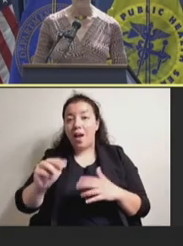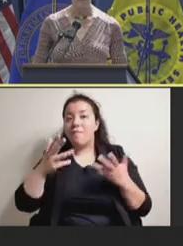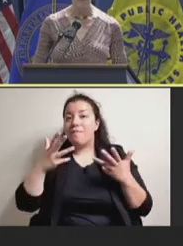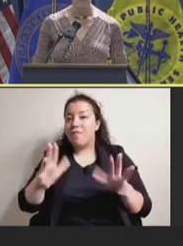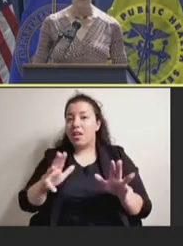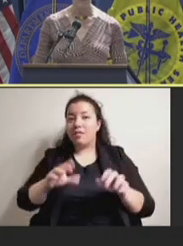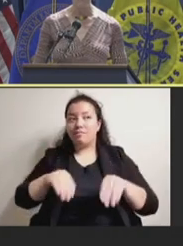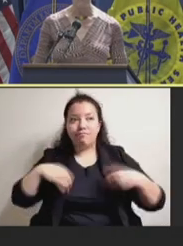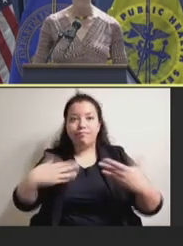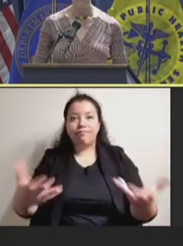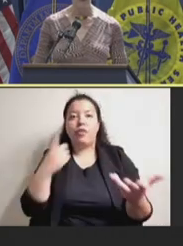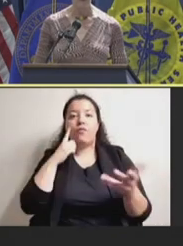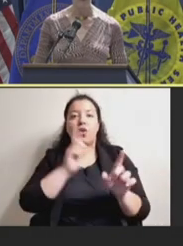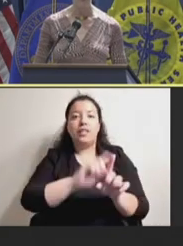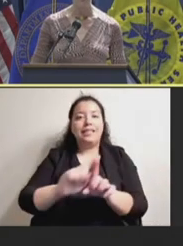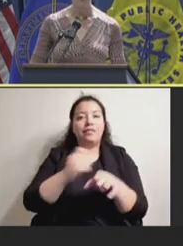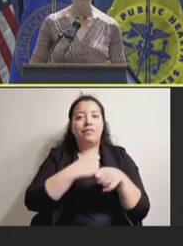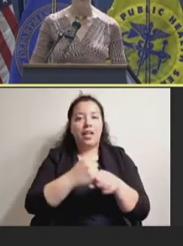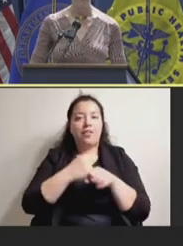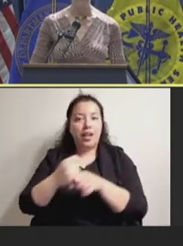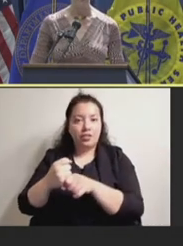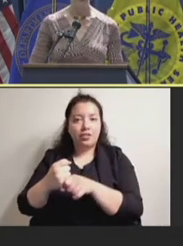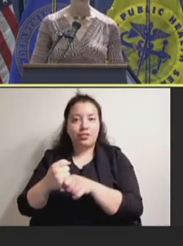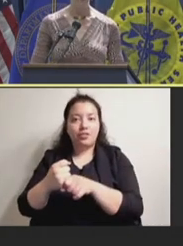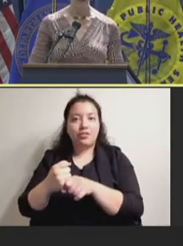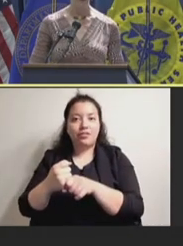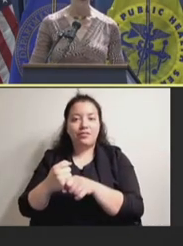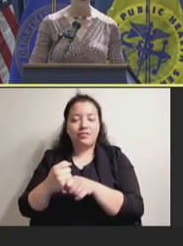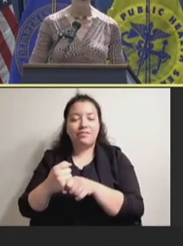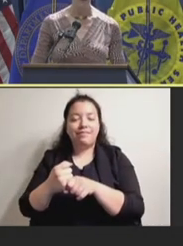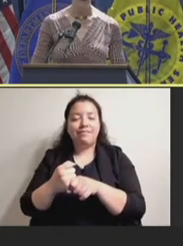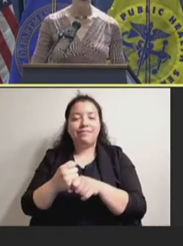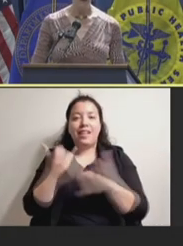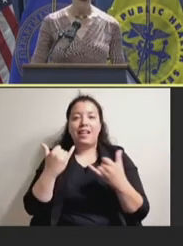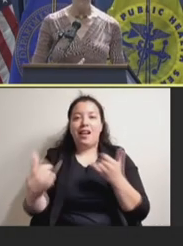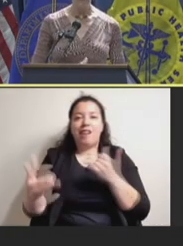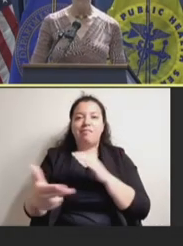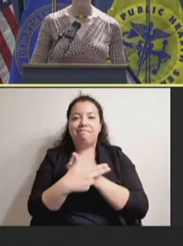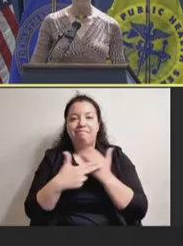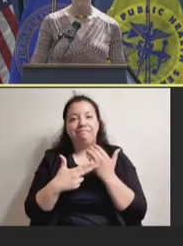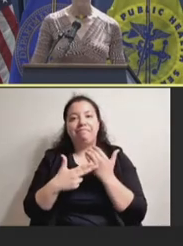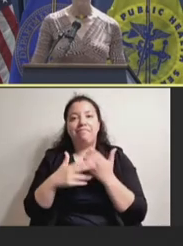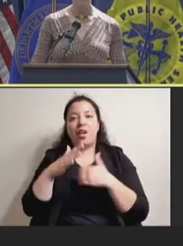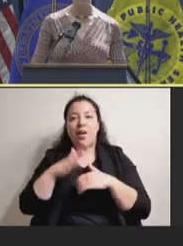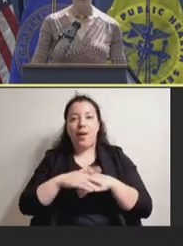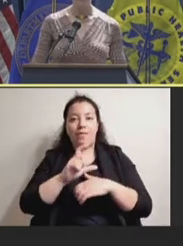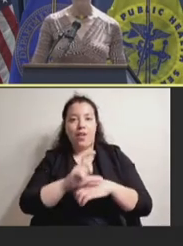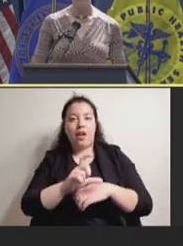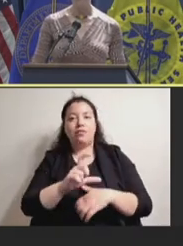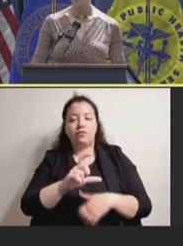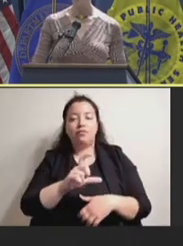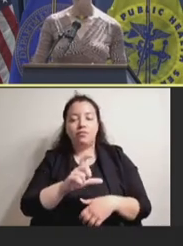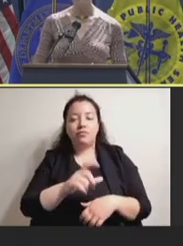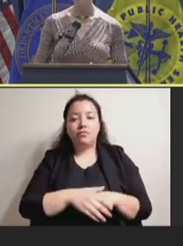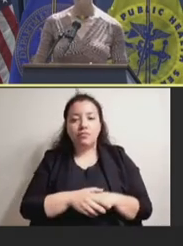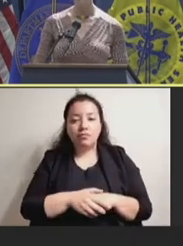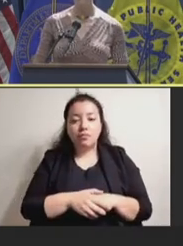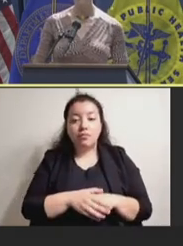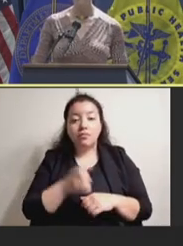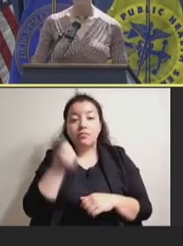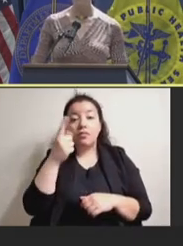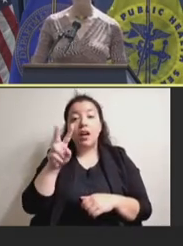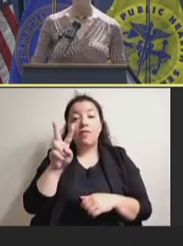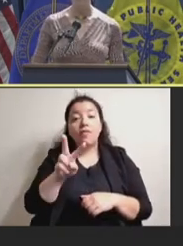to manufacturers for inclusion on vaccine files. As you know, vaccines vary in their temperature